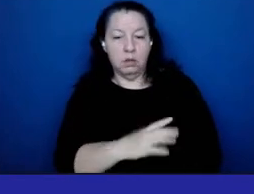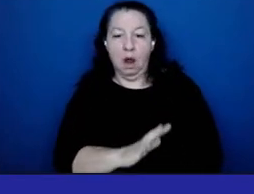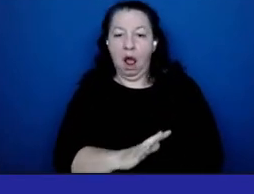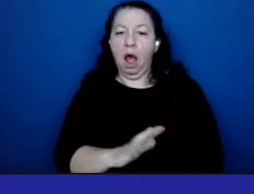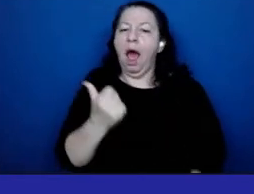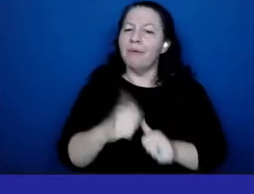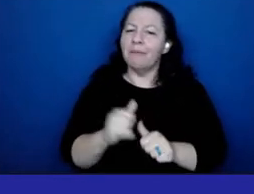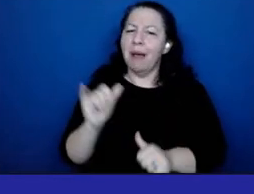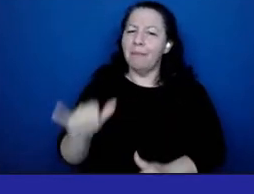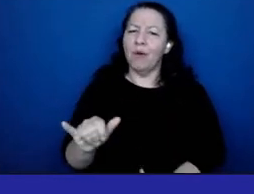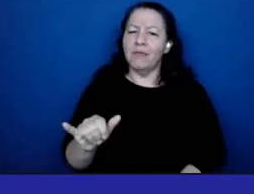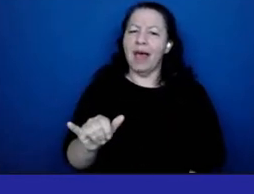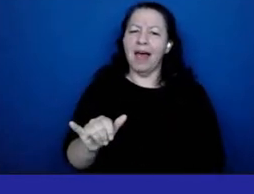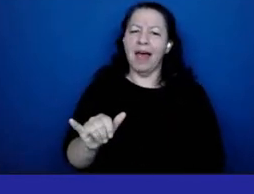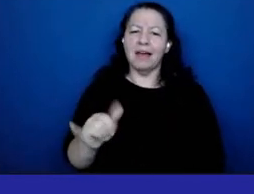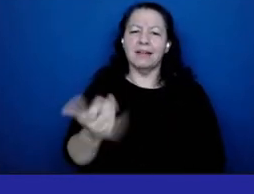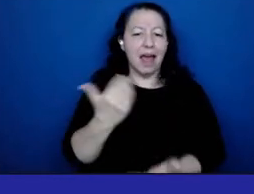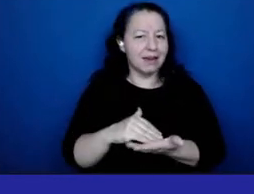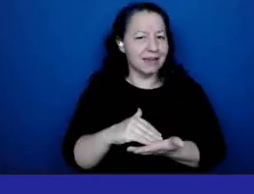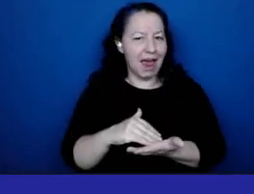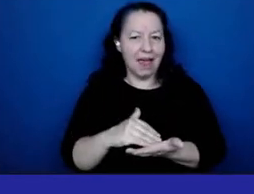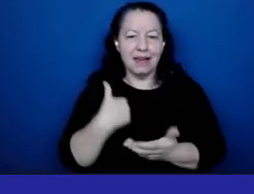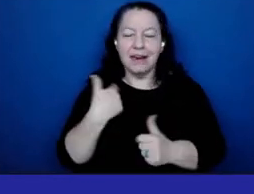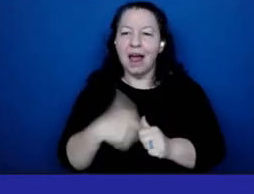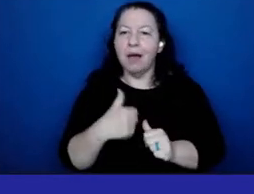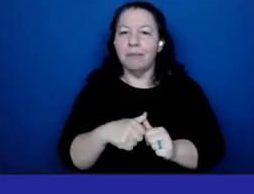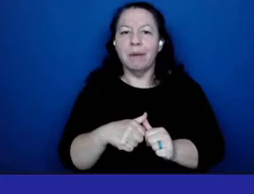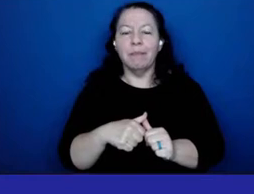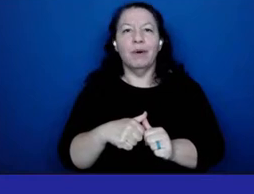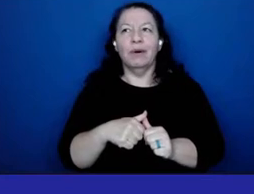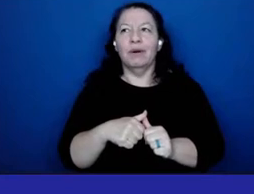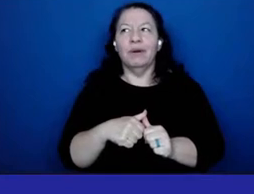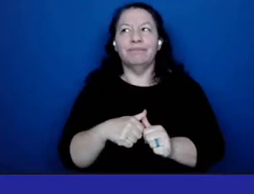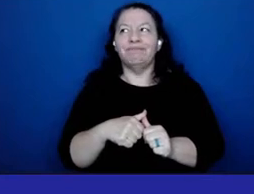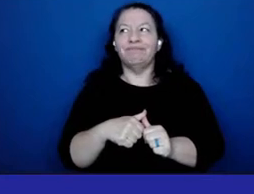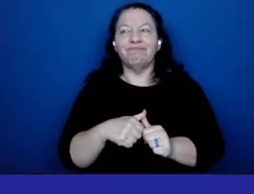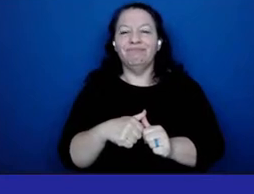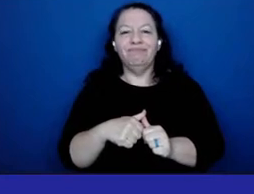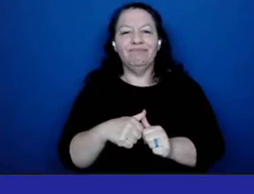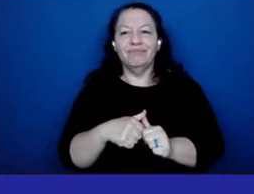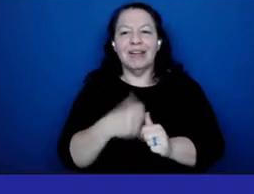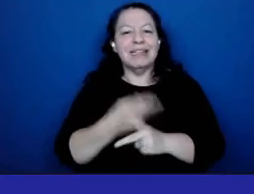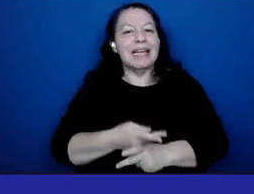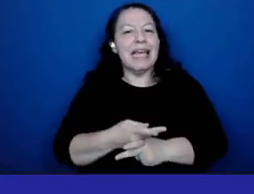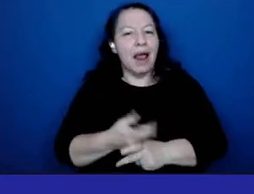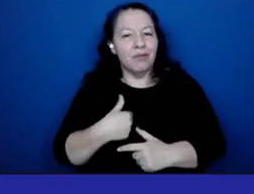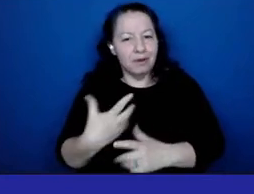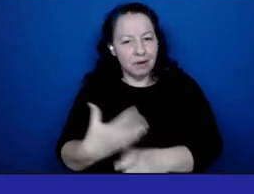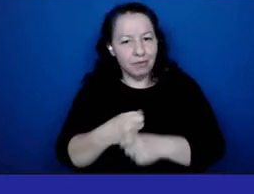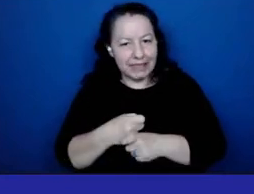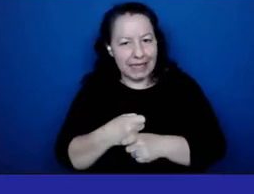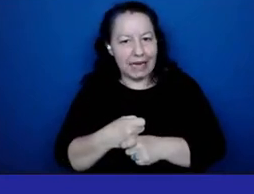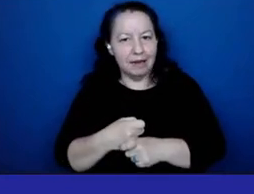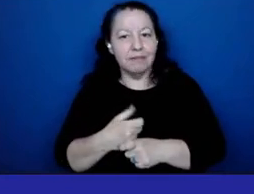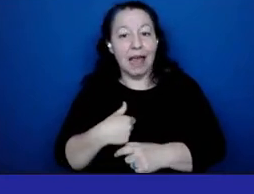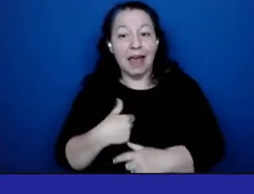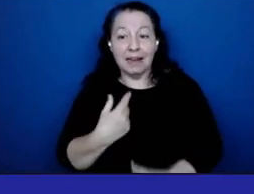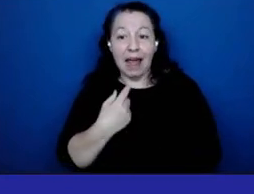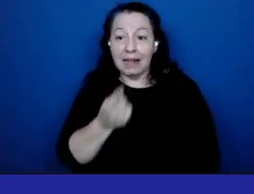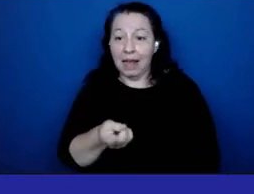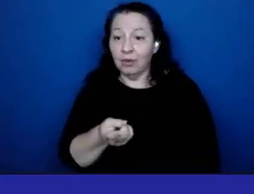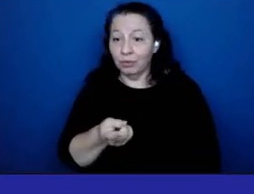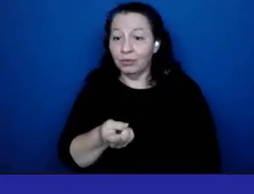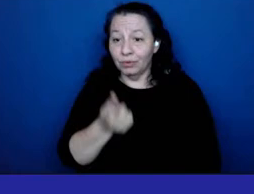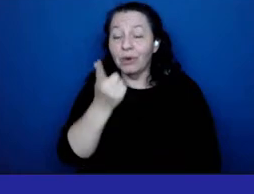remember that and again i remember just the care that i received and i do say it is because